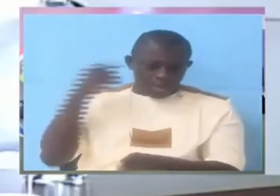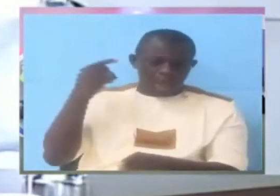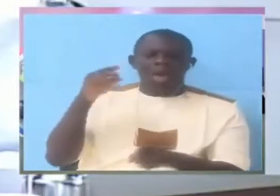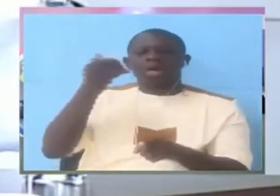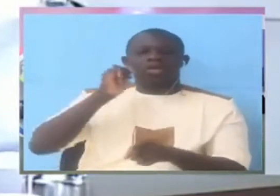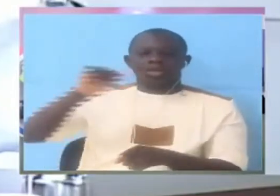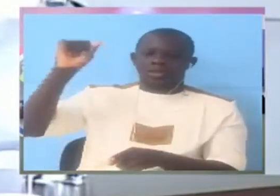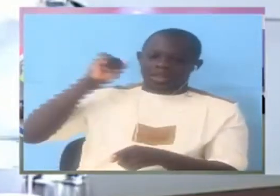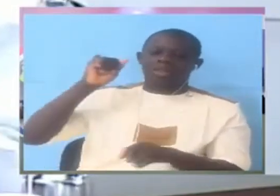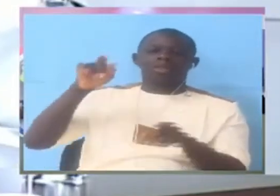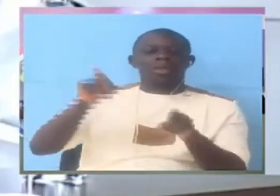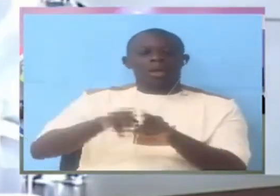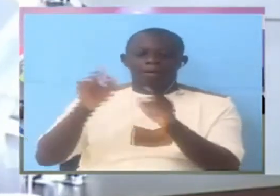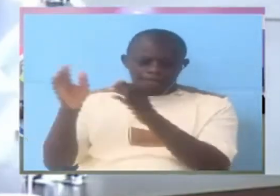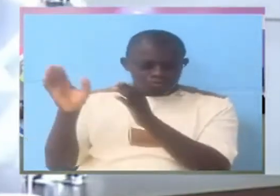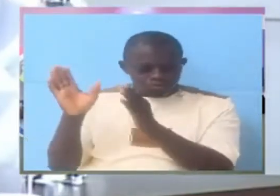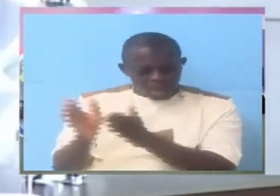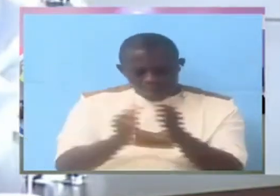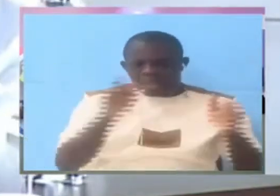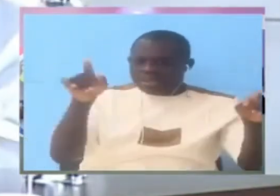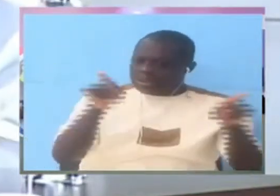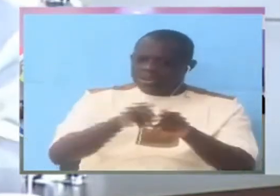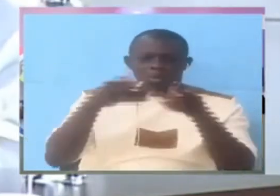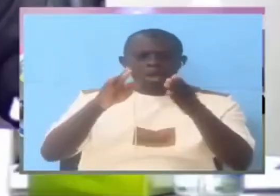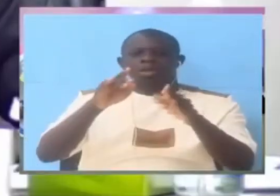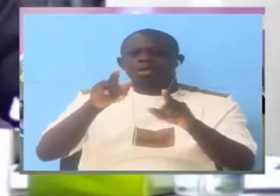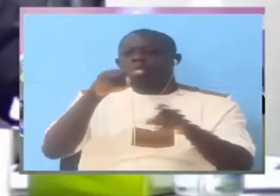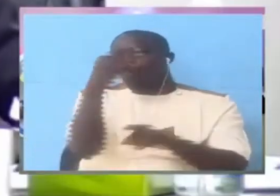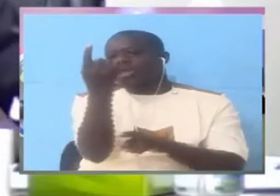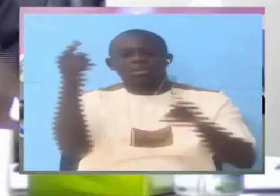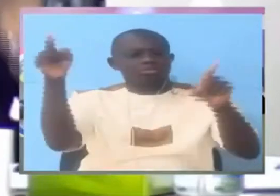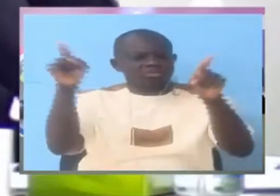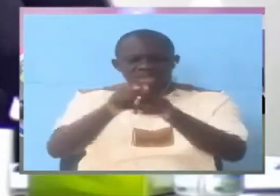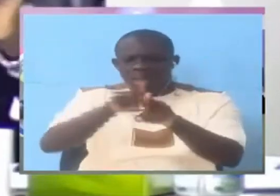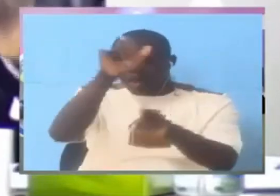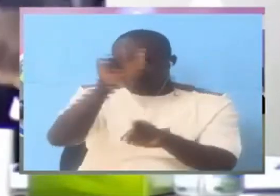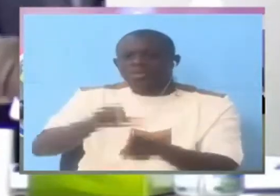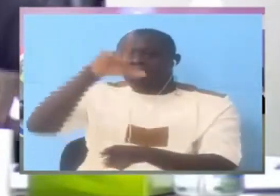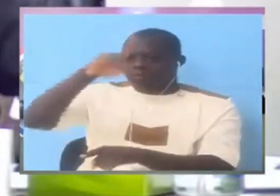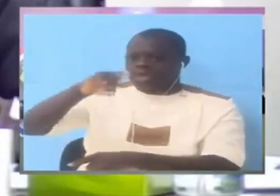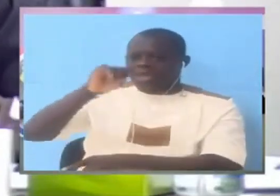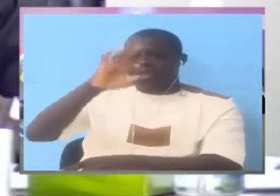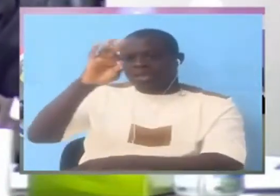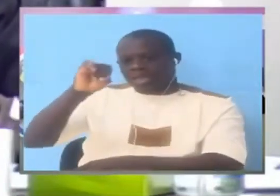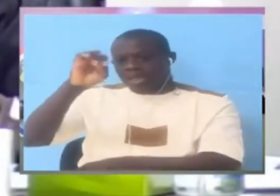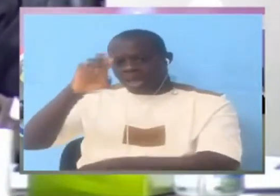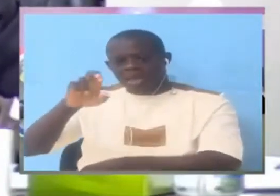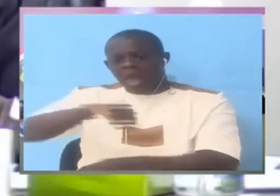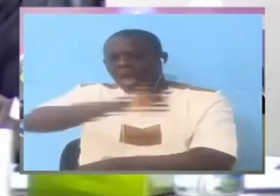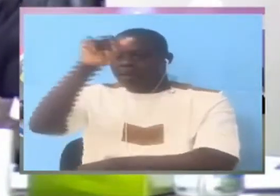the same hymn book. They are one and the same. Peter and Paul. They are giving us the same crap.